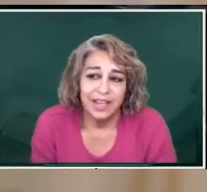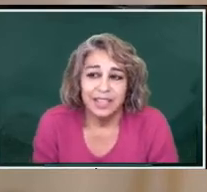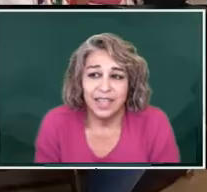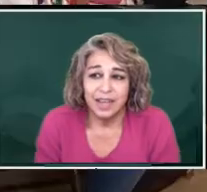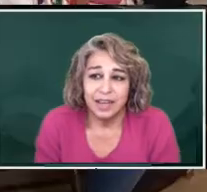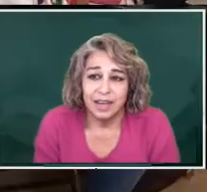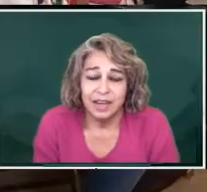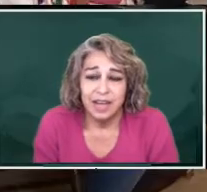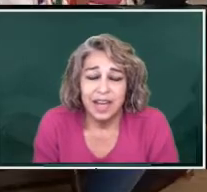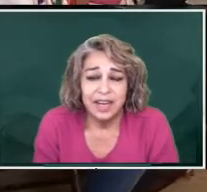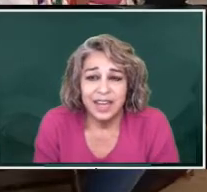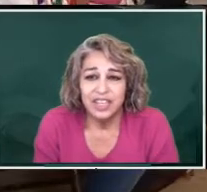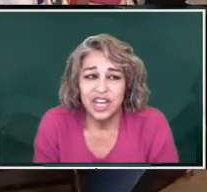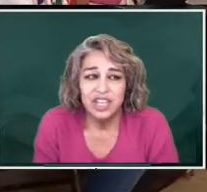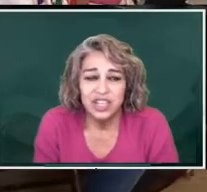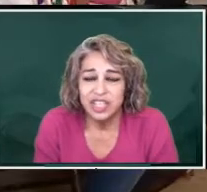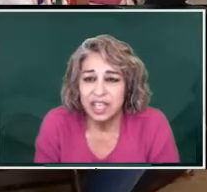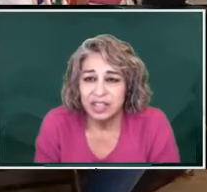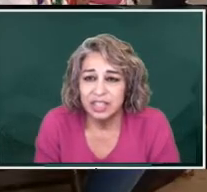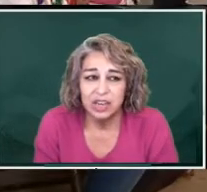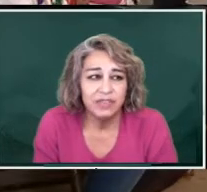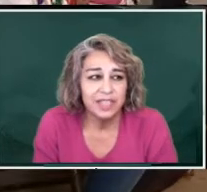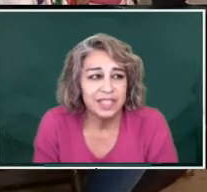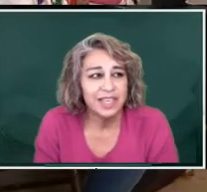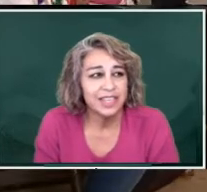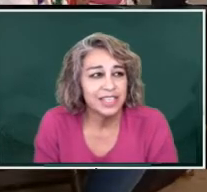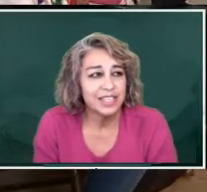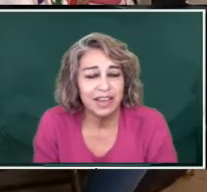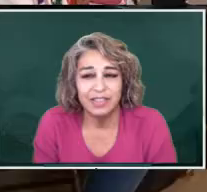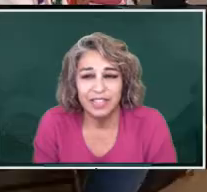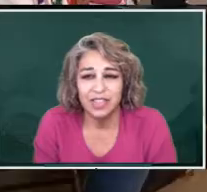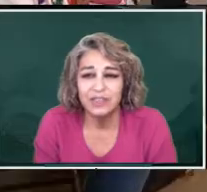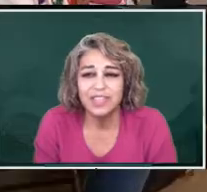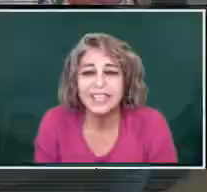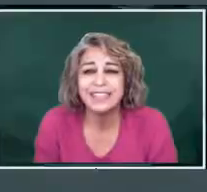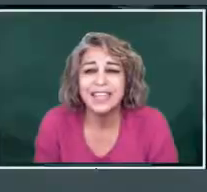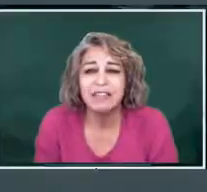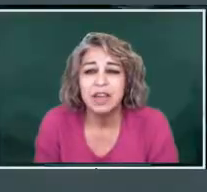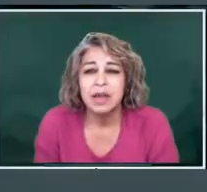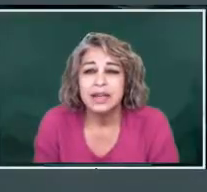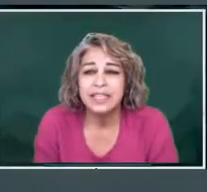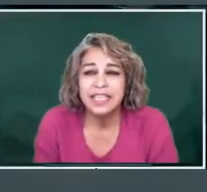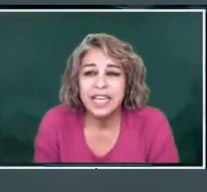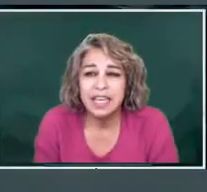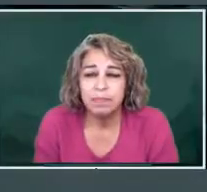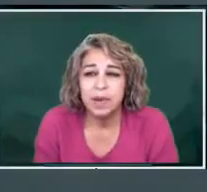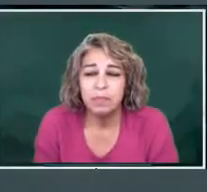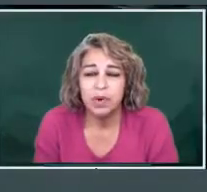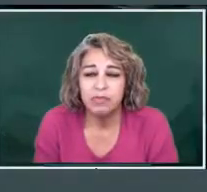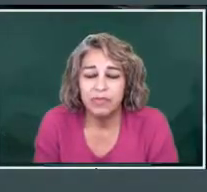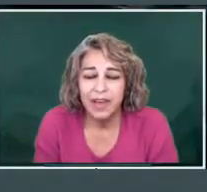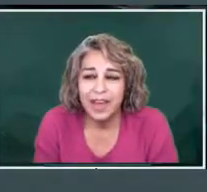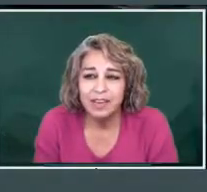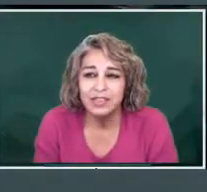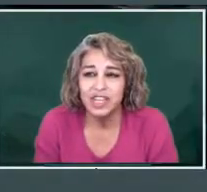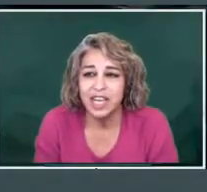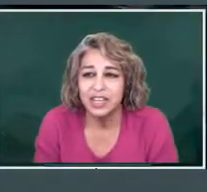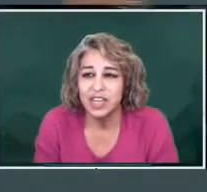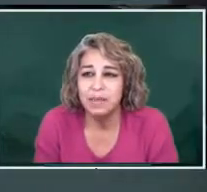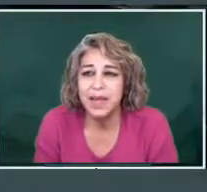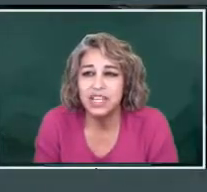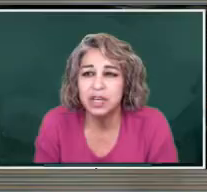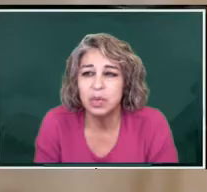it's not a change just on the surface, it's not just on the surface. It's a deep, profound